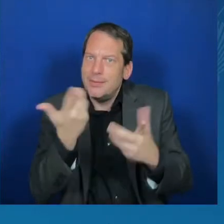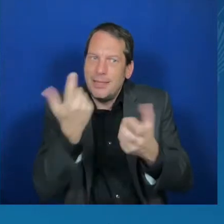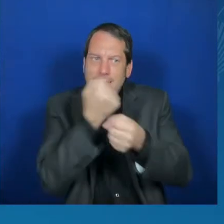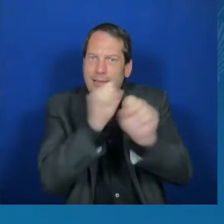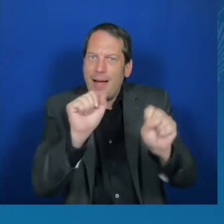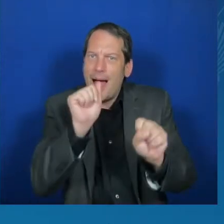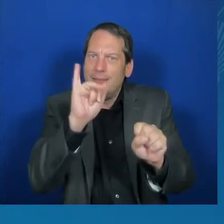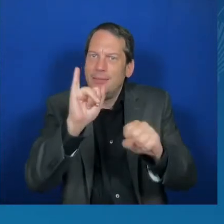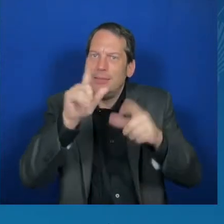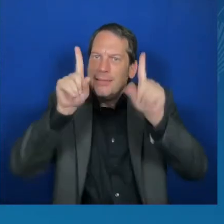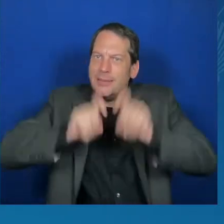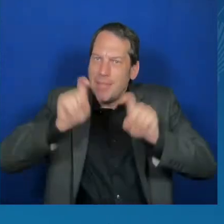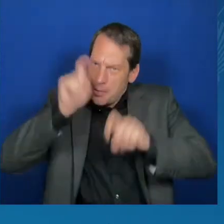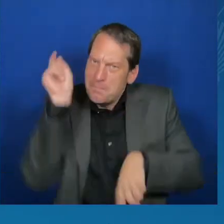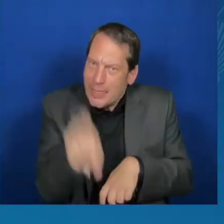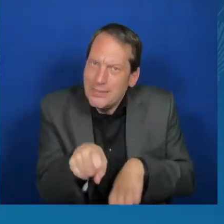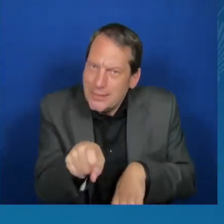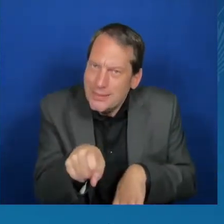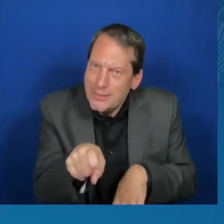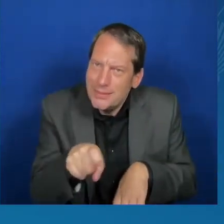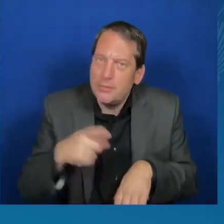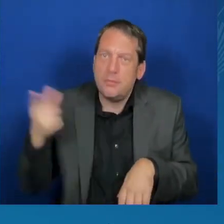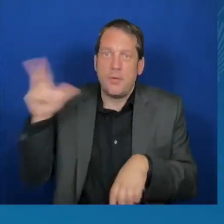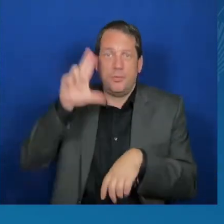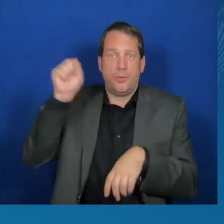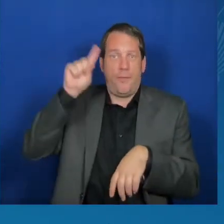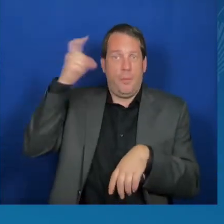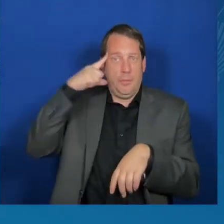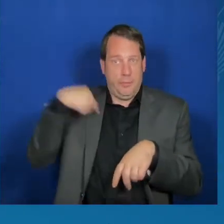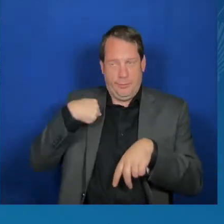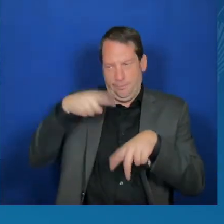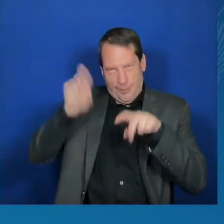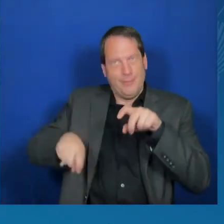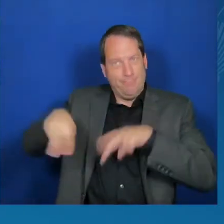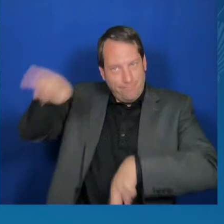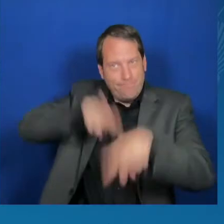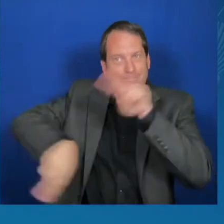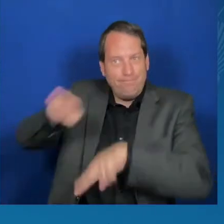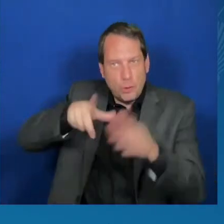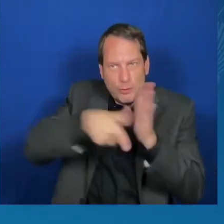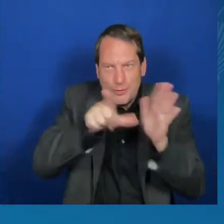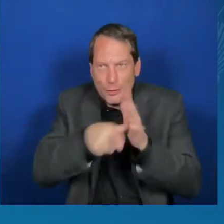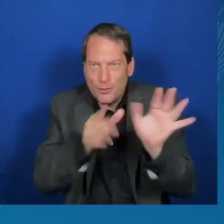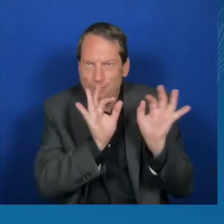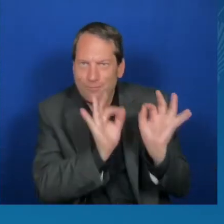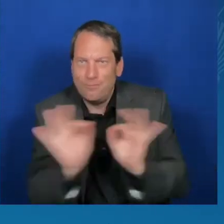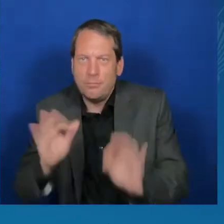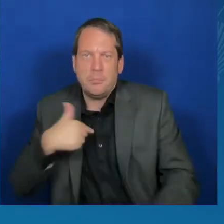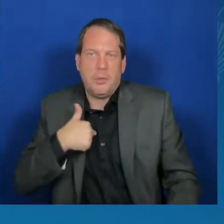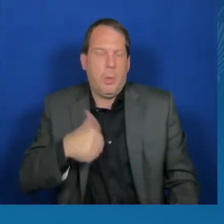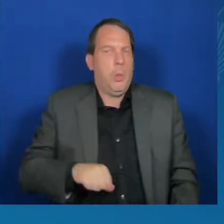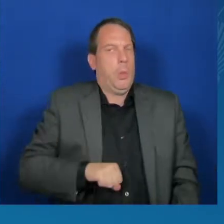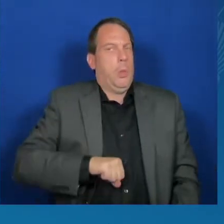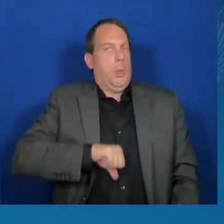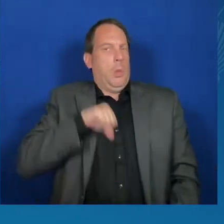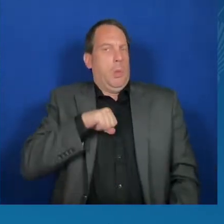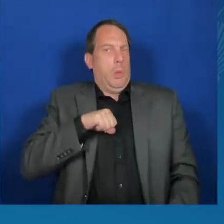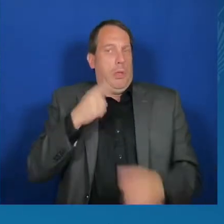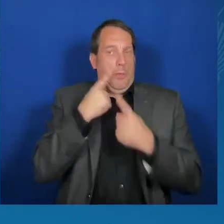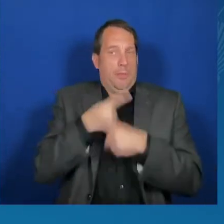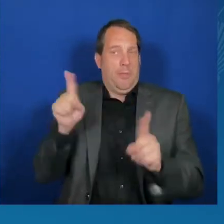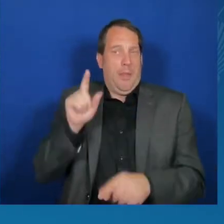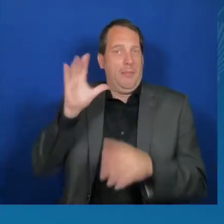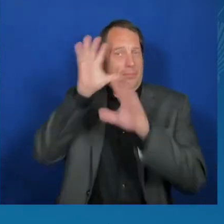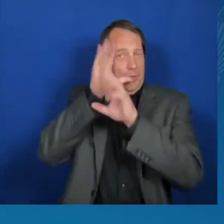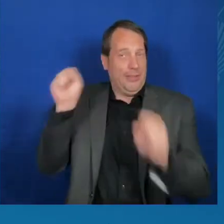announce that President Biden and I have established the United States AI Safety Institute, which will